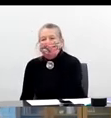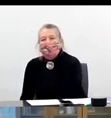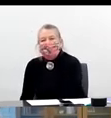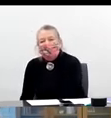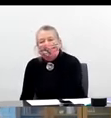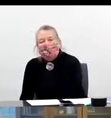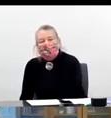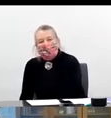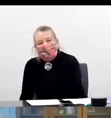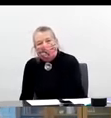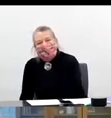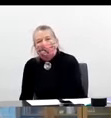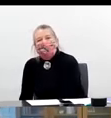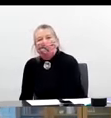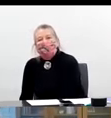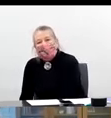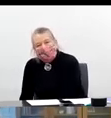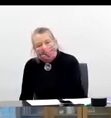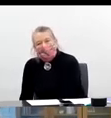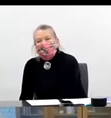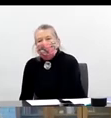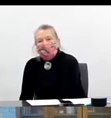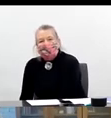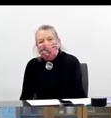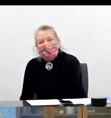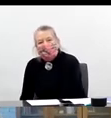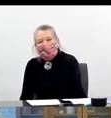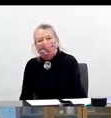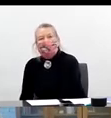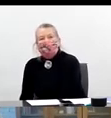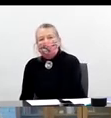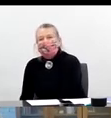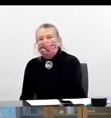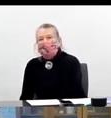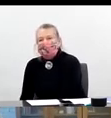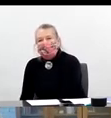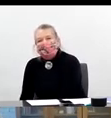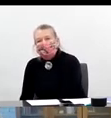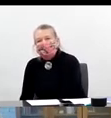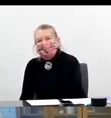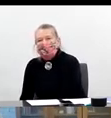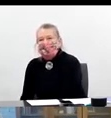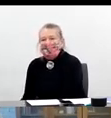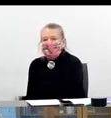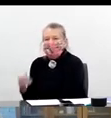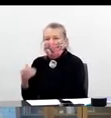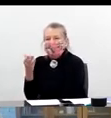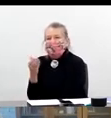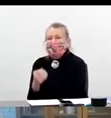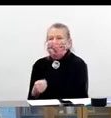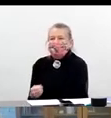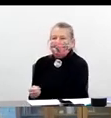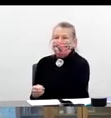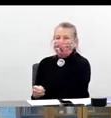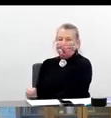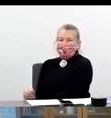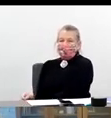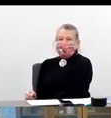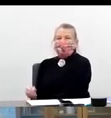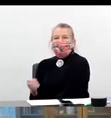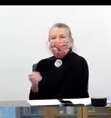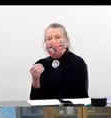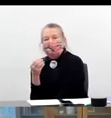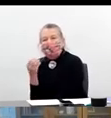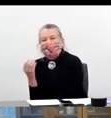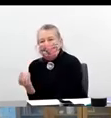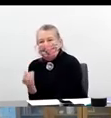For example, WVU healthcare workers, uh, having vaccine, uh, required. So, secretary Crouch, do you want